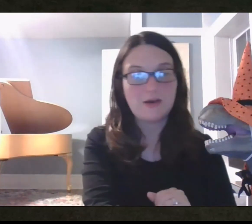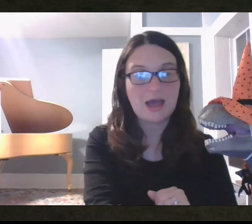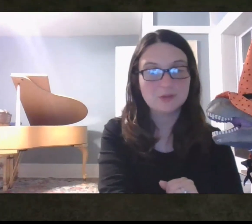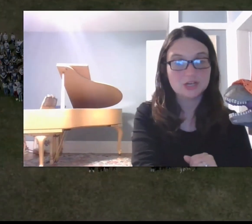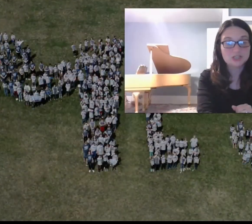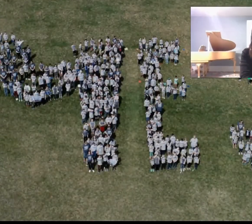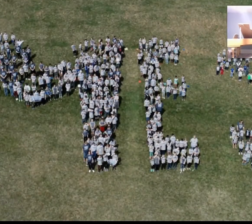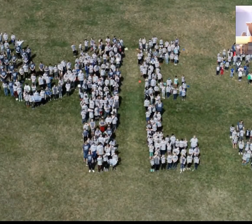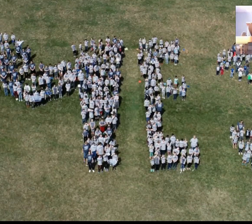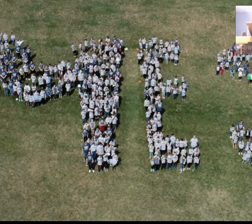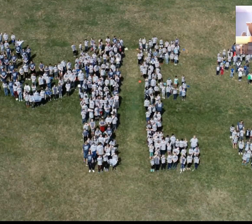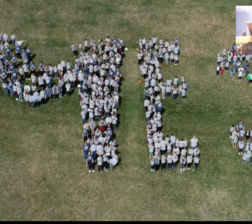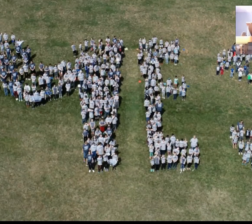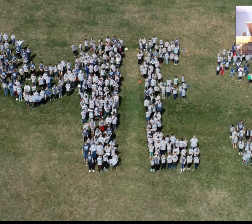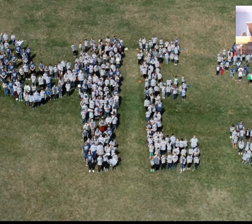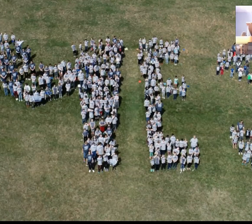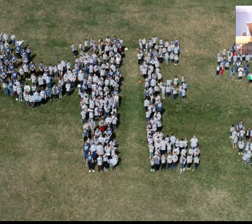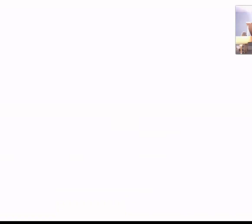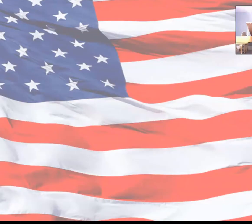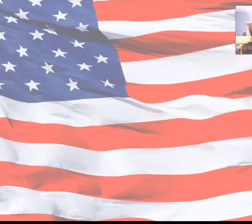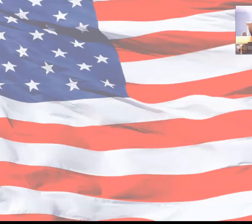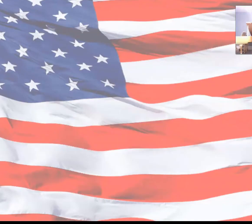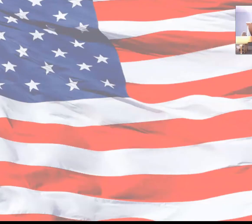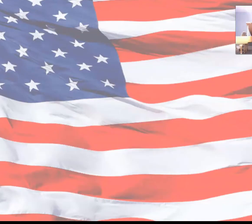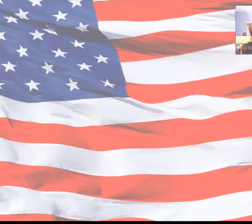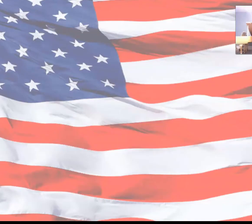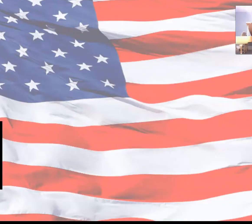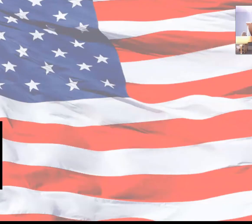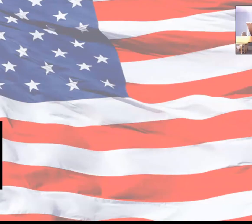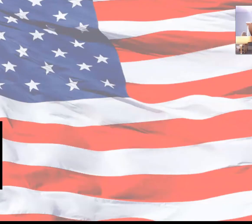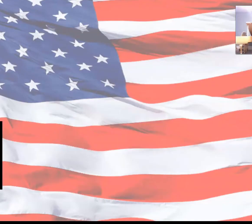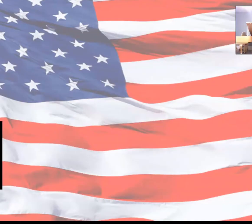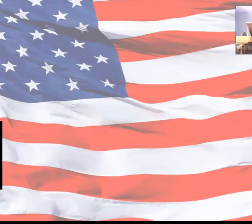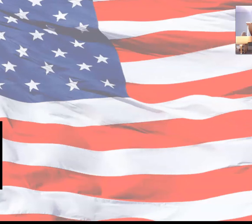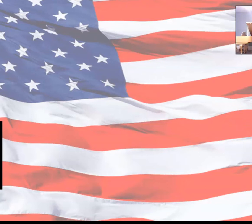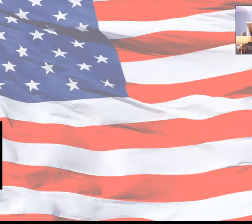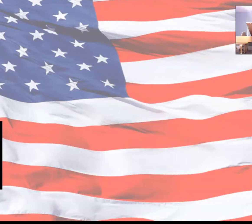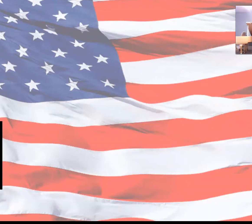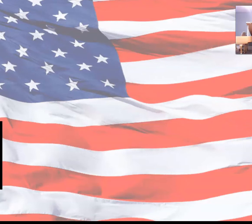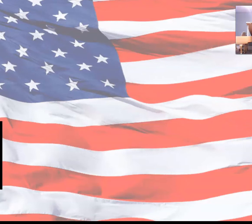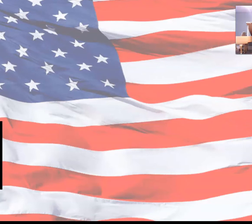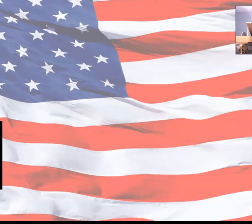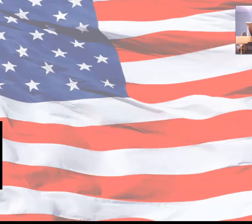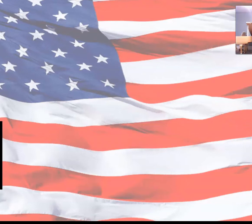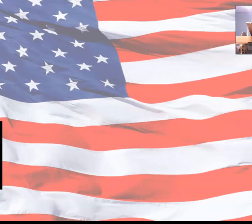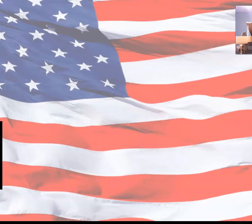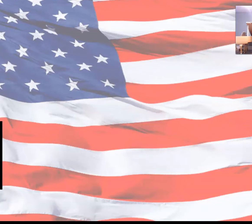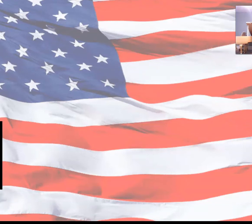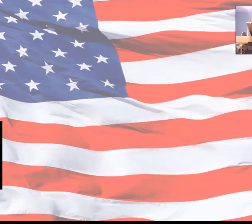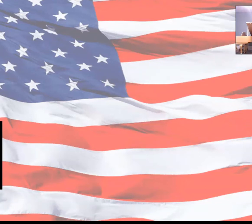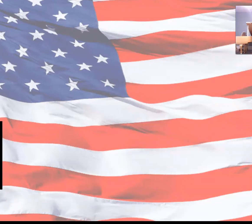Now, I'm going to shuffle up to my little corner. If everyone will please stand for the Pledge